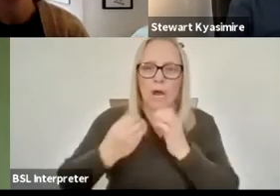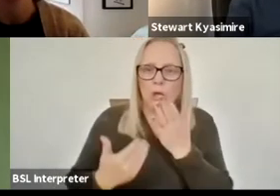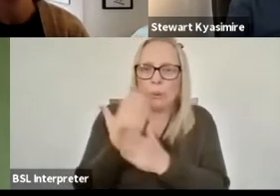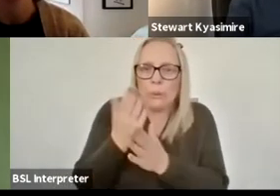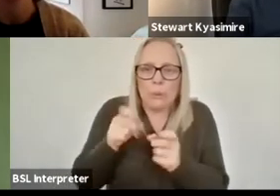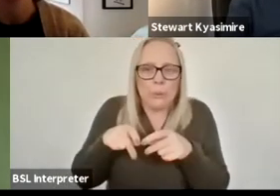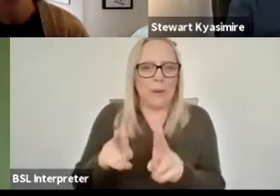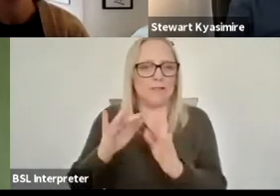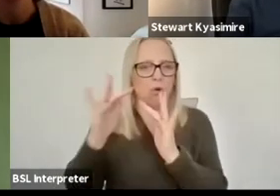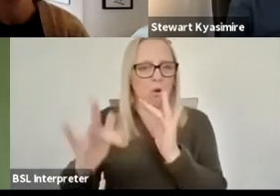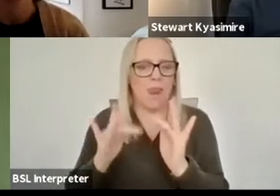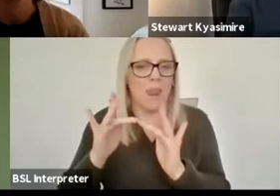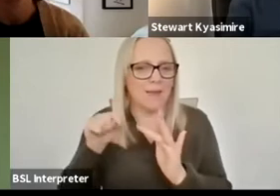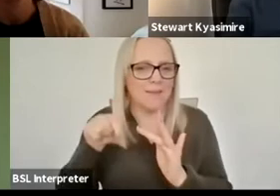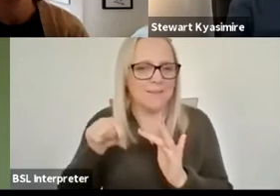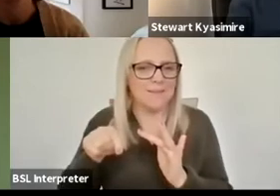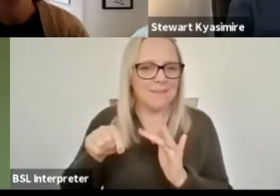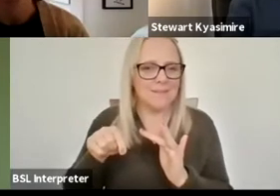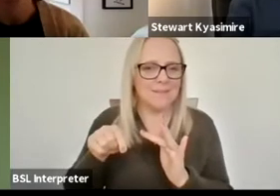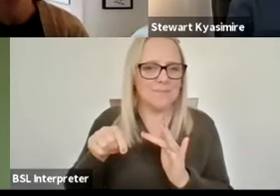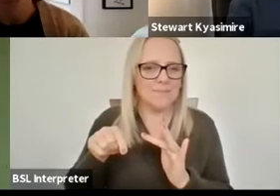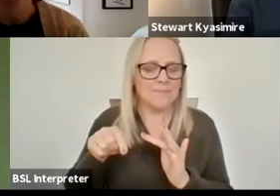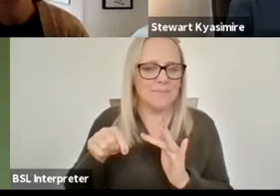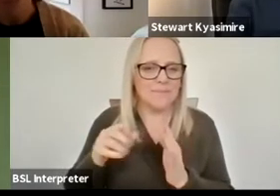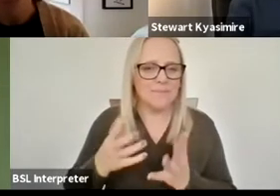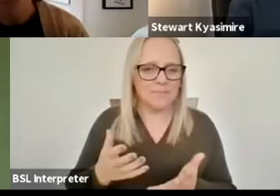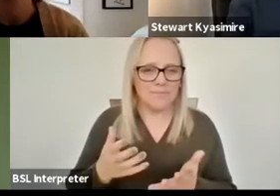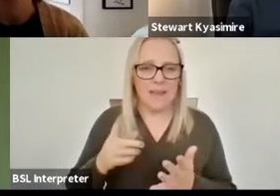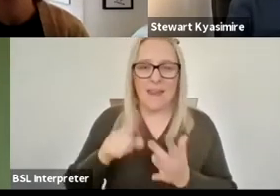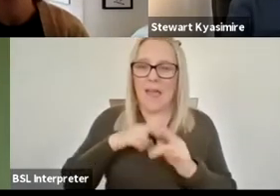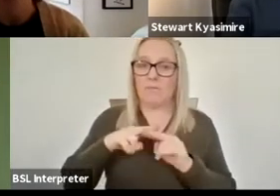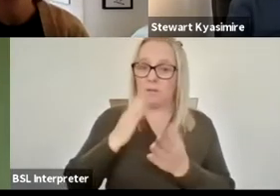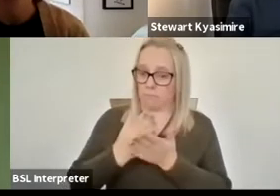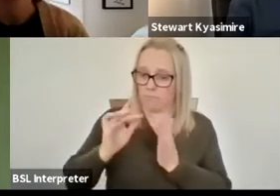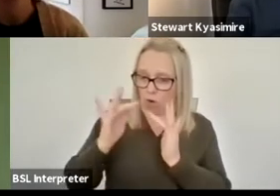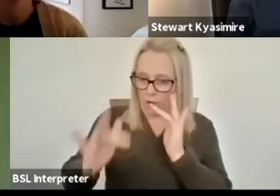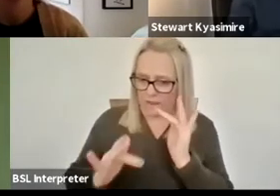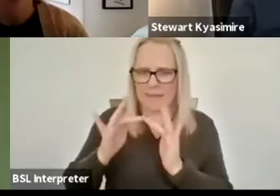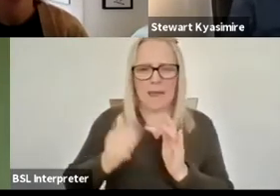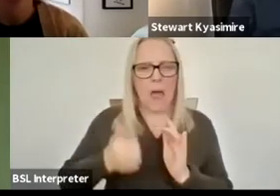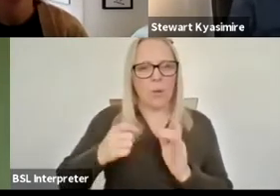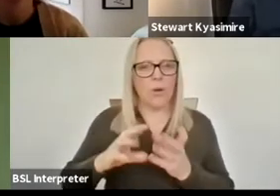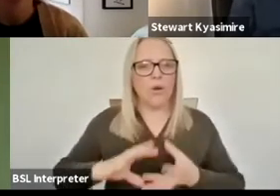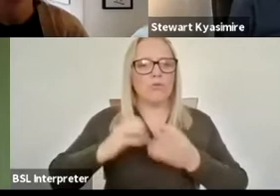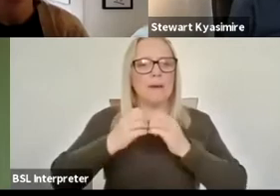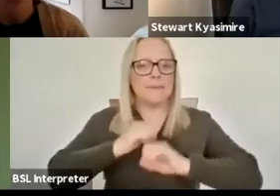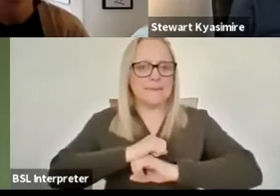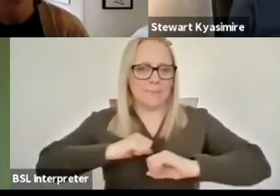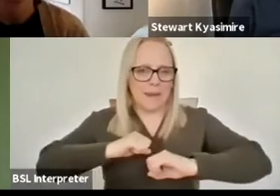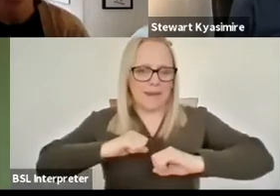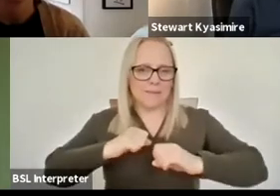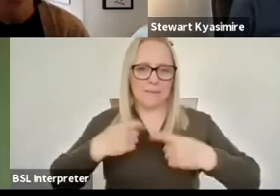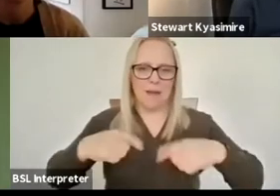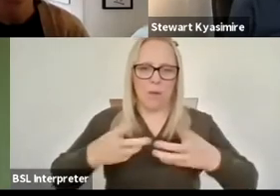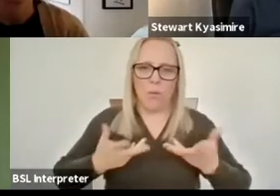how do we um build spaces online that are about conversations and